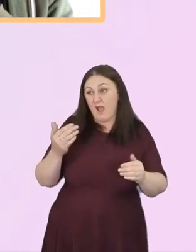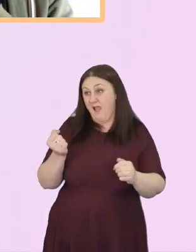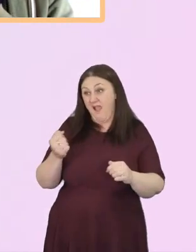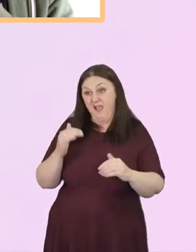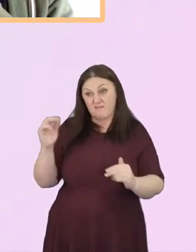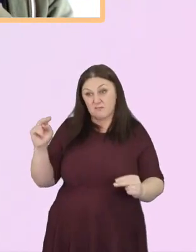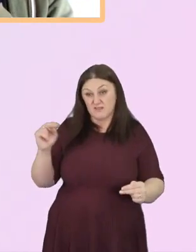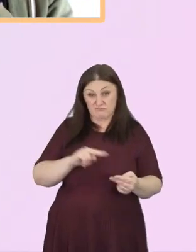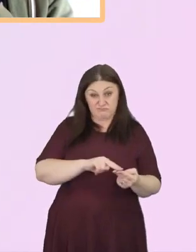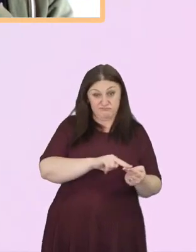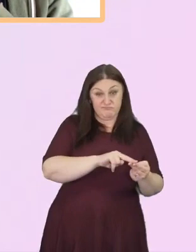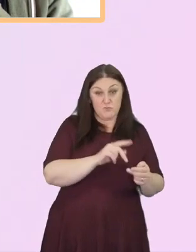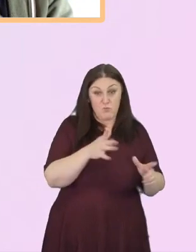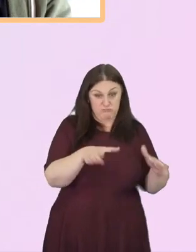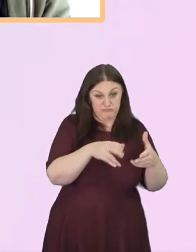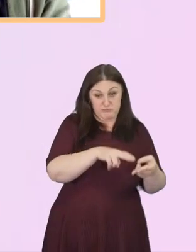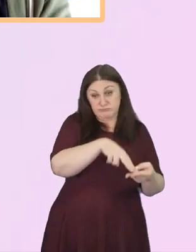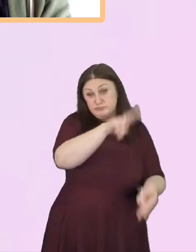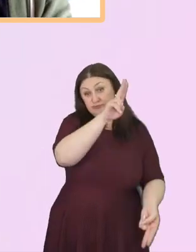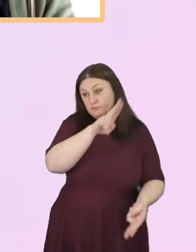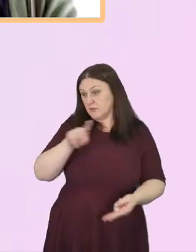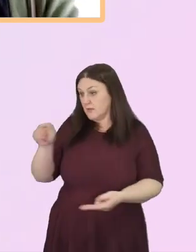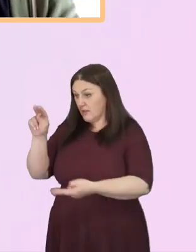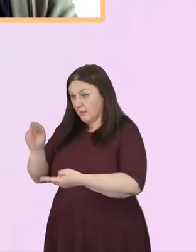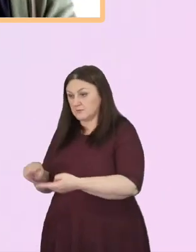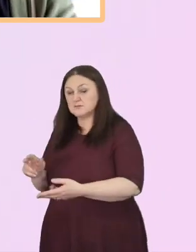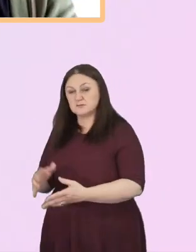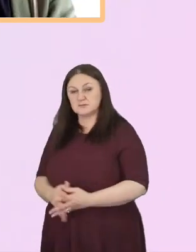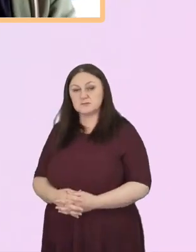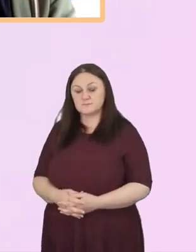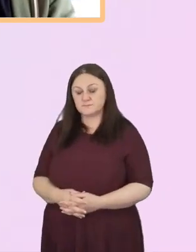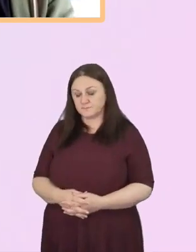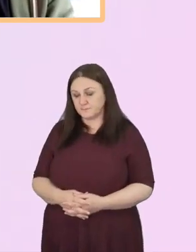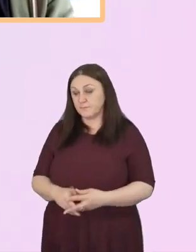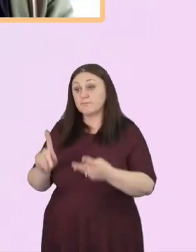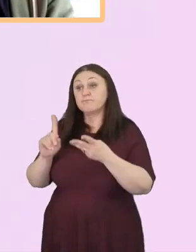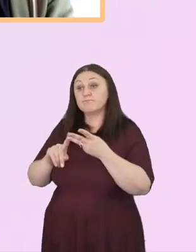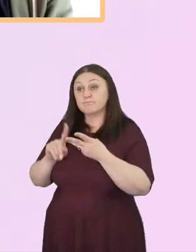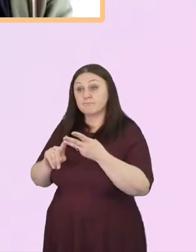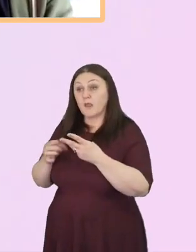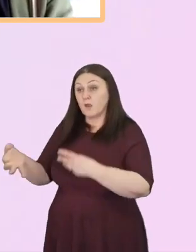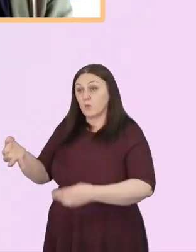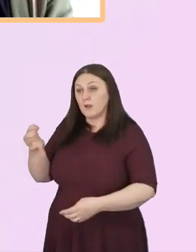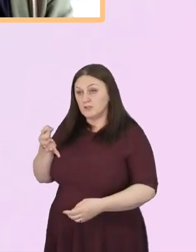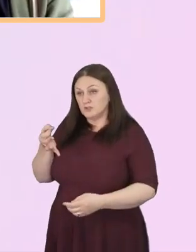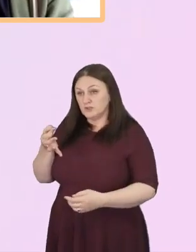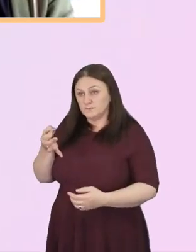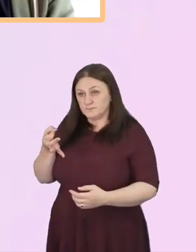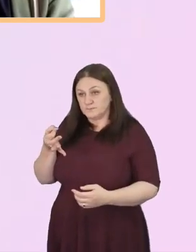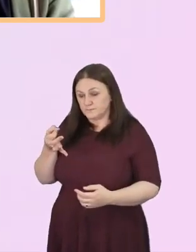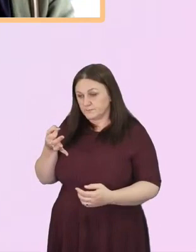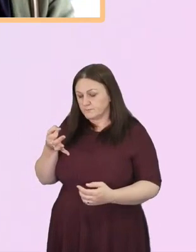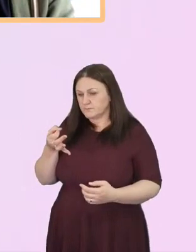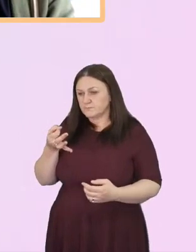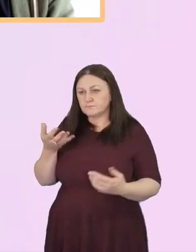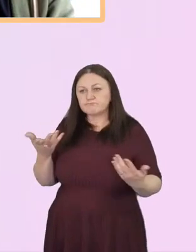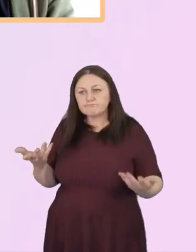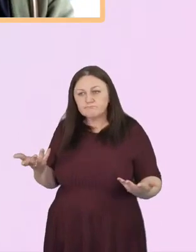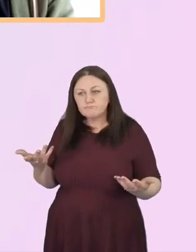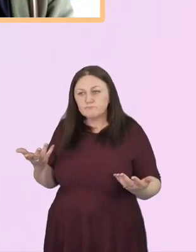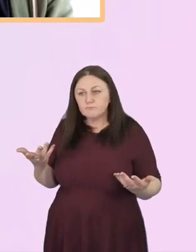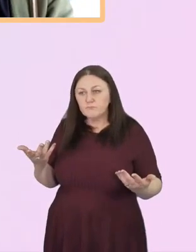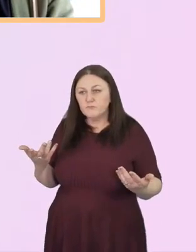We'll just take one more question that's just come in, and it's this. What's the problem with saying